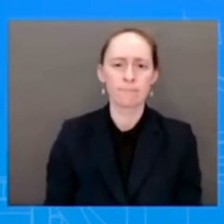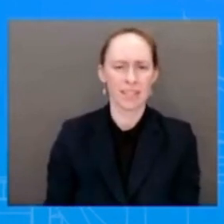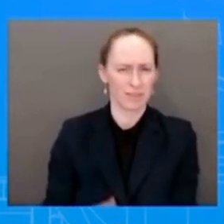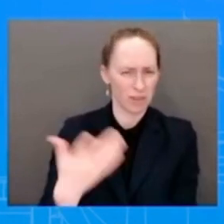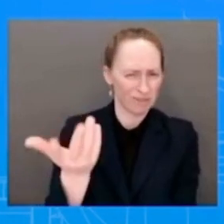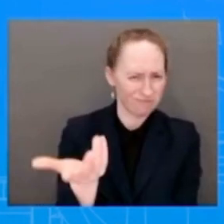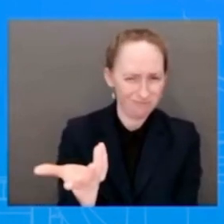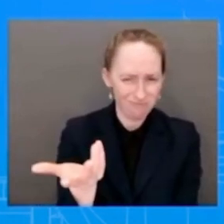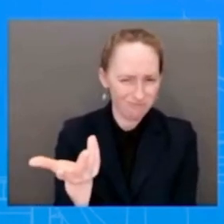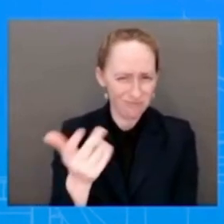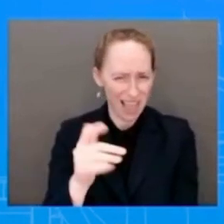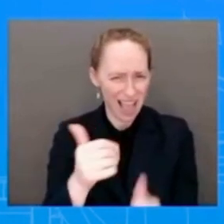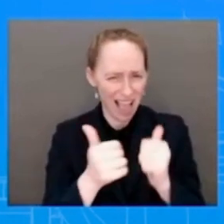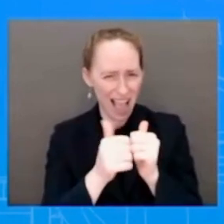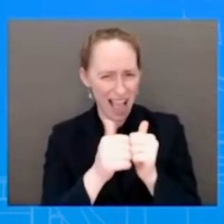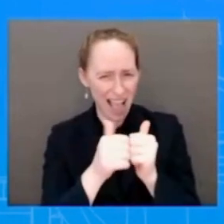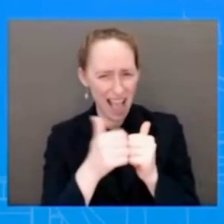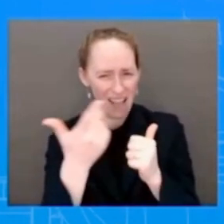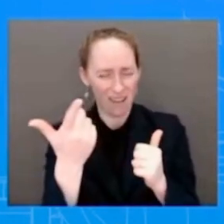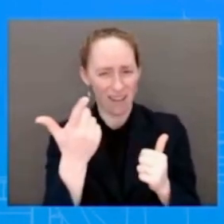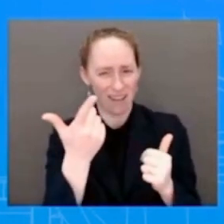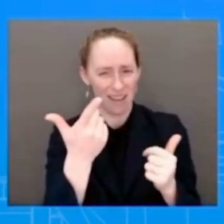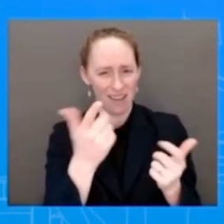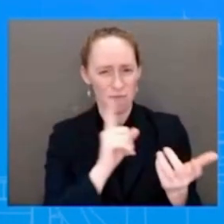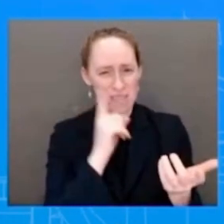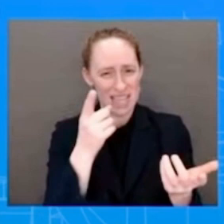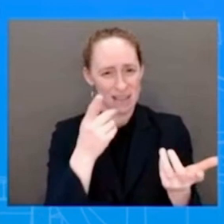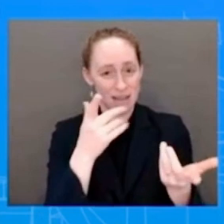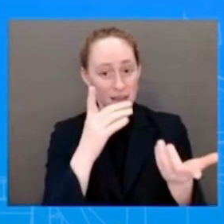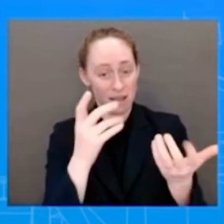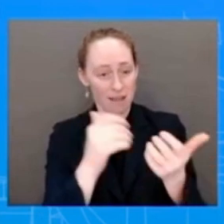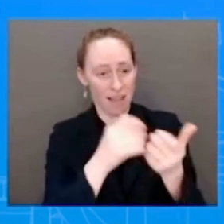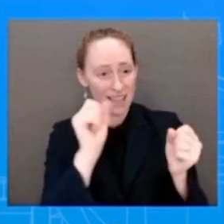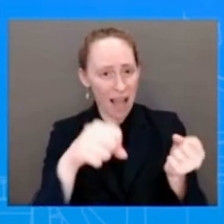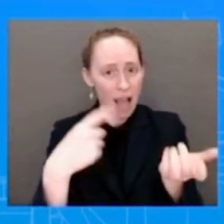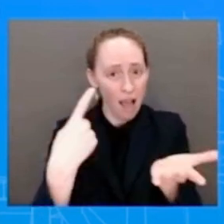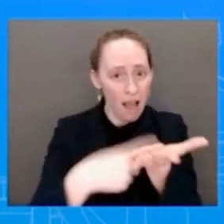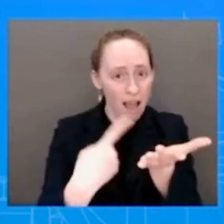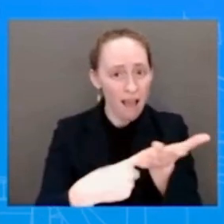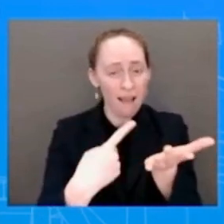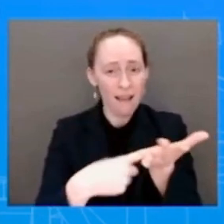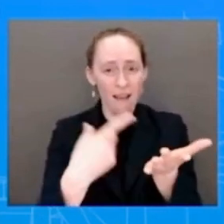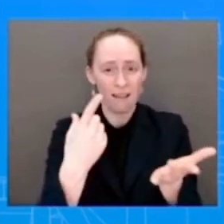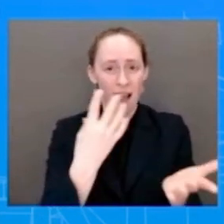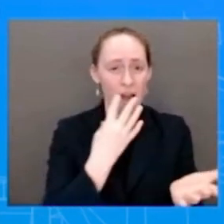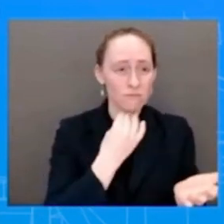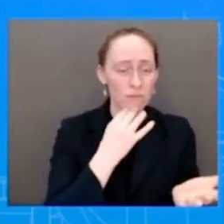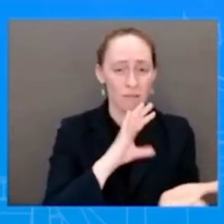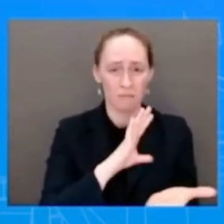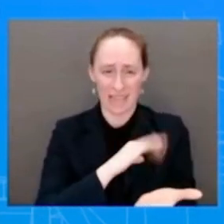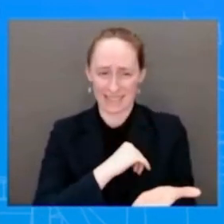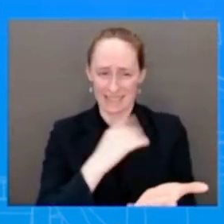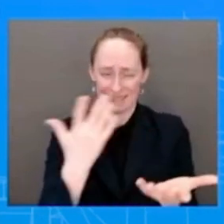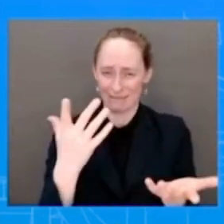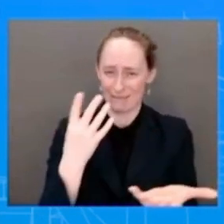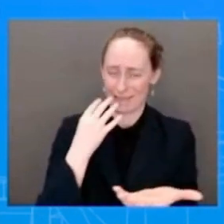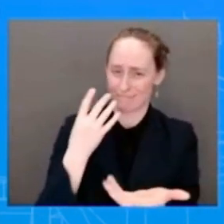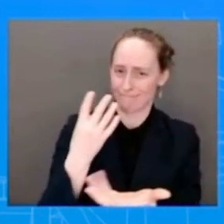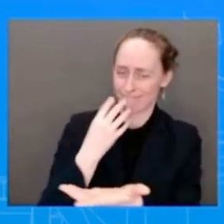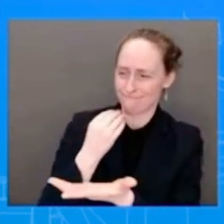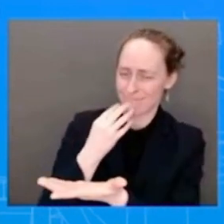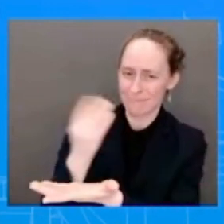about this. I know I've gotten many questions about the Israeli government. And, look, you know,